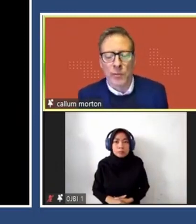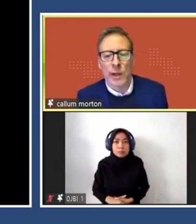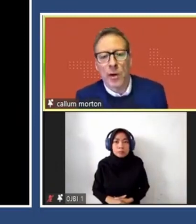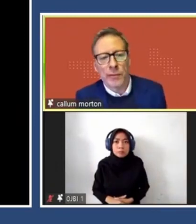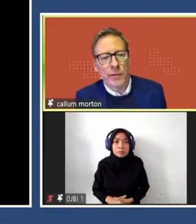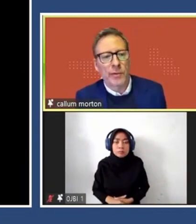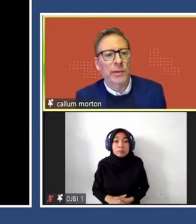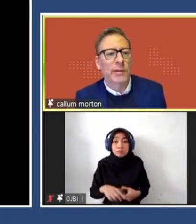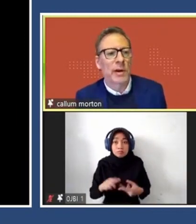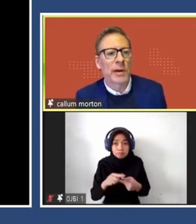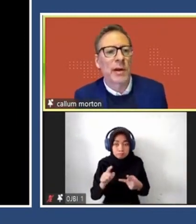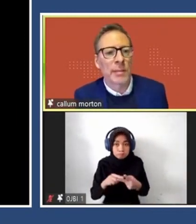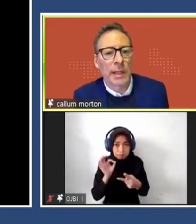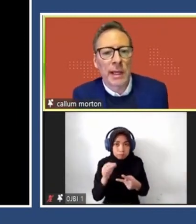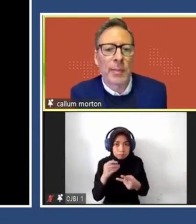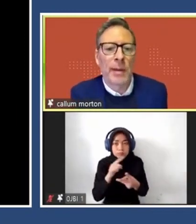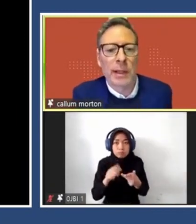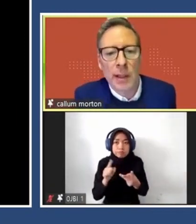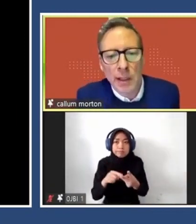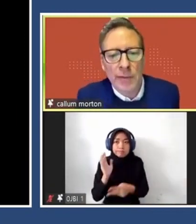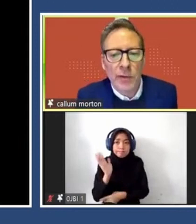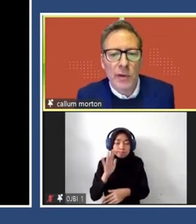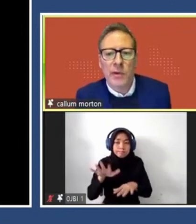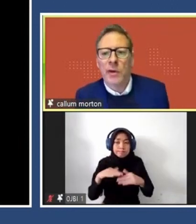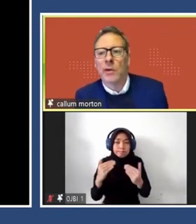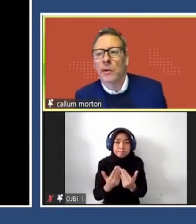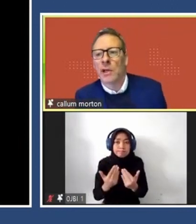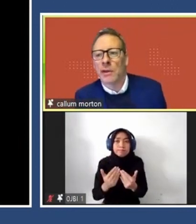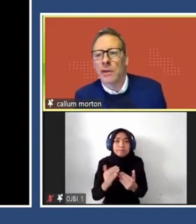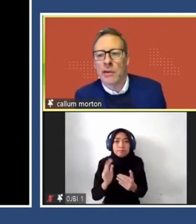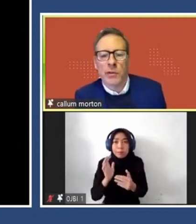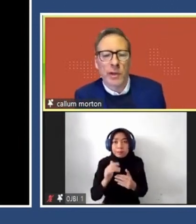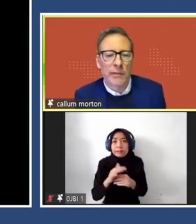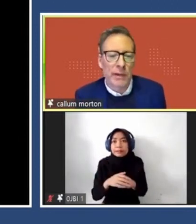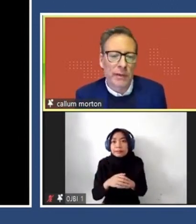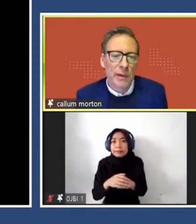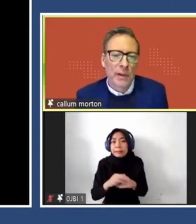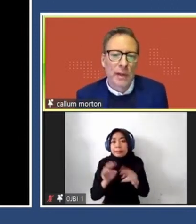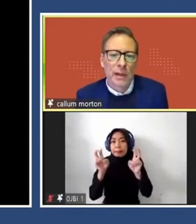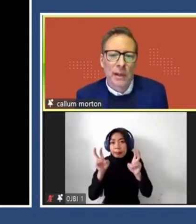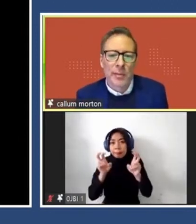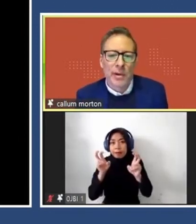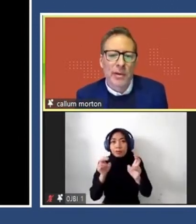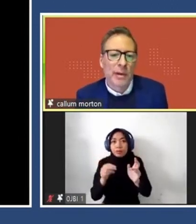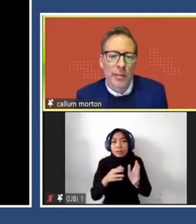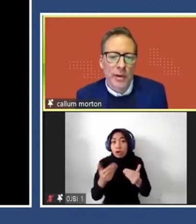Well, find one conference called Let's Go Outside, making up public. A few years ago, like this, a two day event,